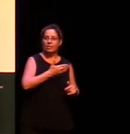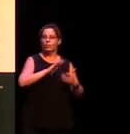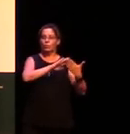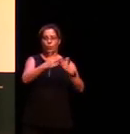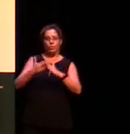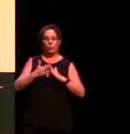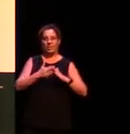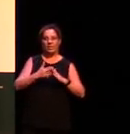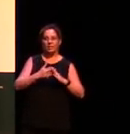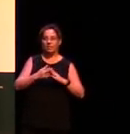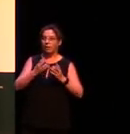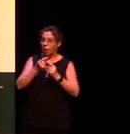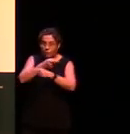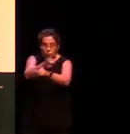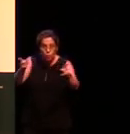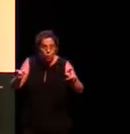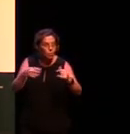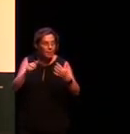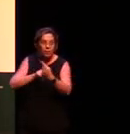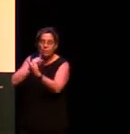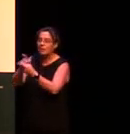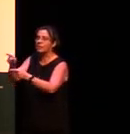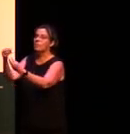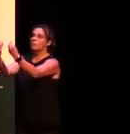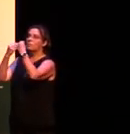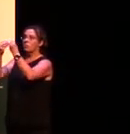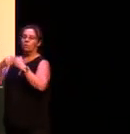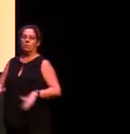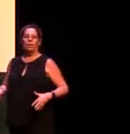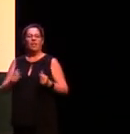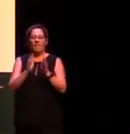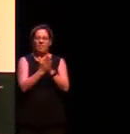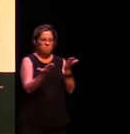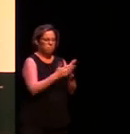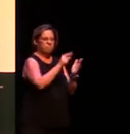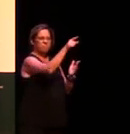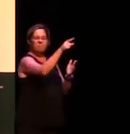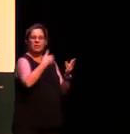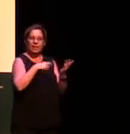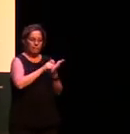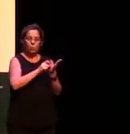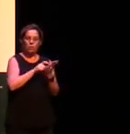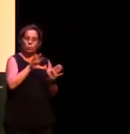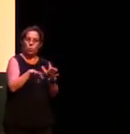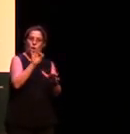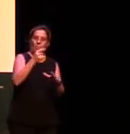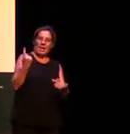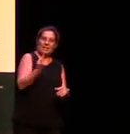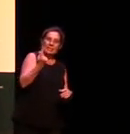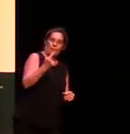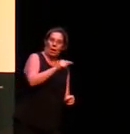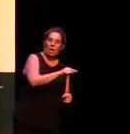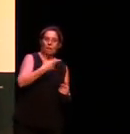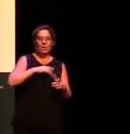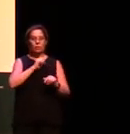who have done that for you. There are some brochures outside, so take a look and if you want to follow that through, please